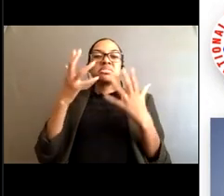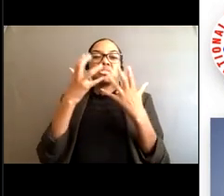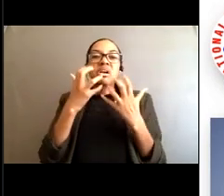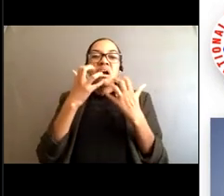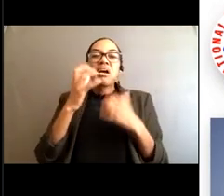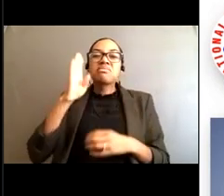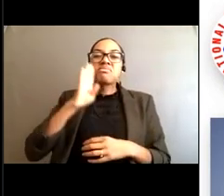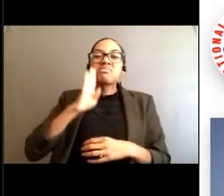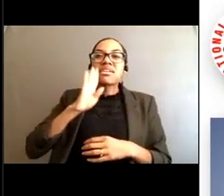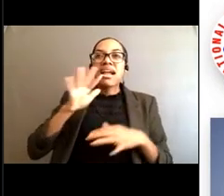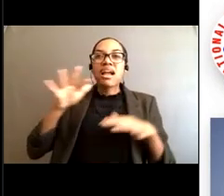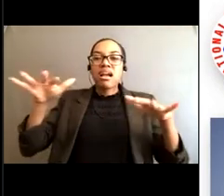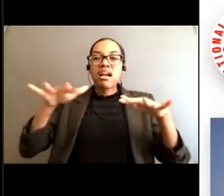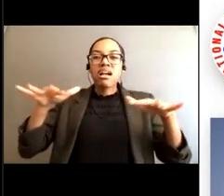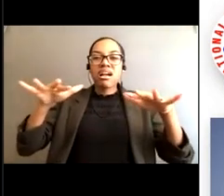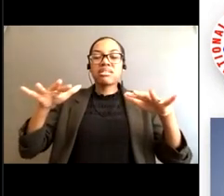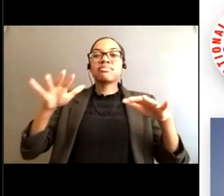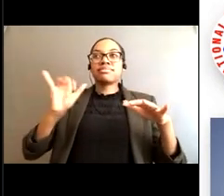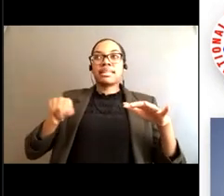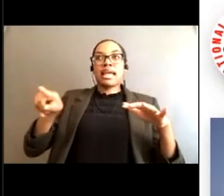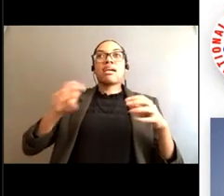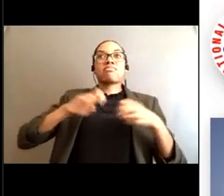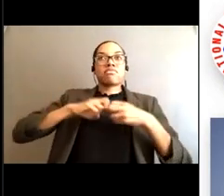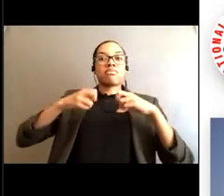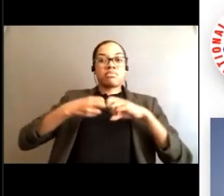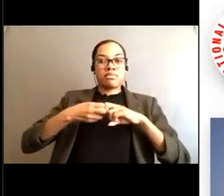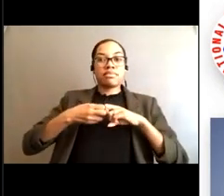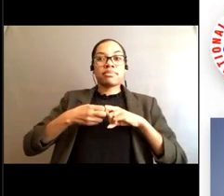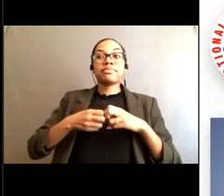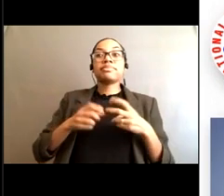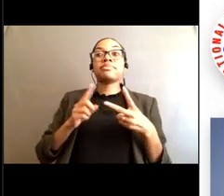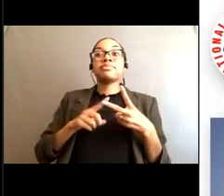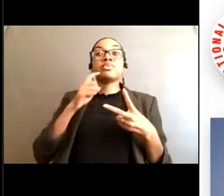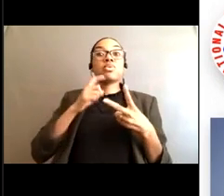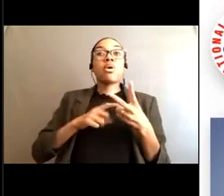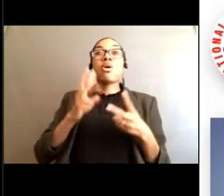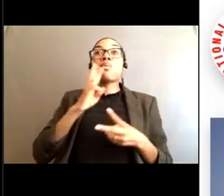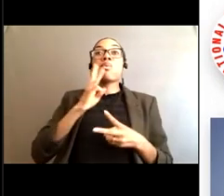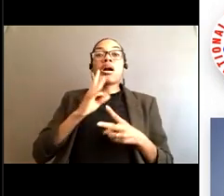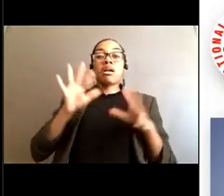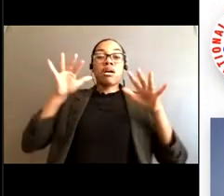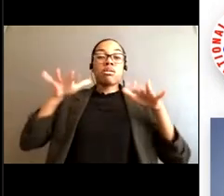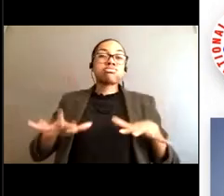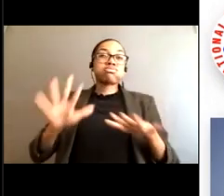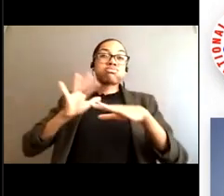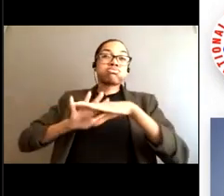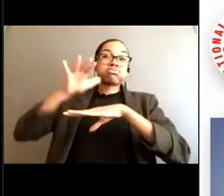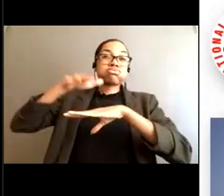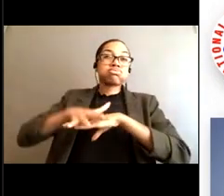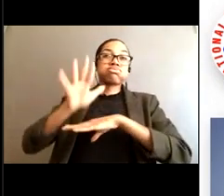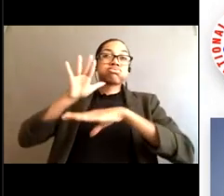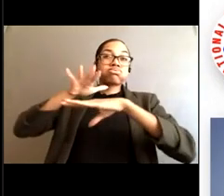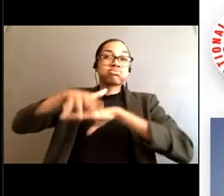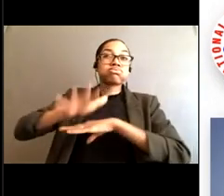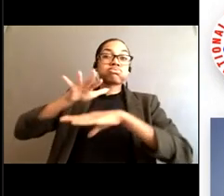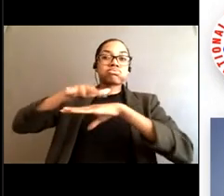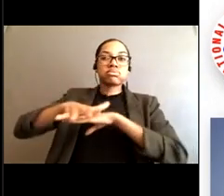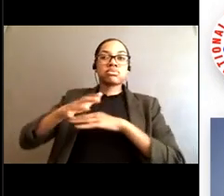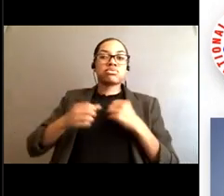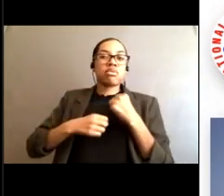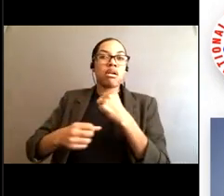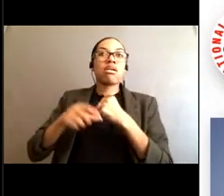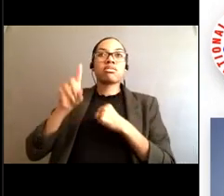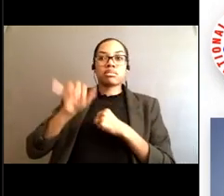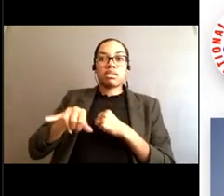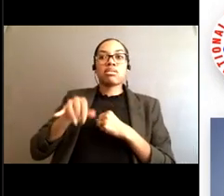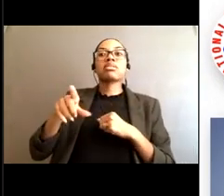Areas with choppy water flowing through the surf, that could be a trouble area. Foam or seaweed, if that's